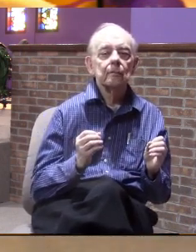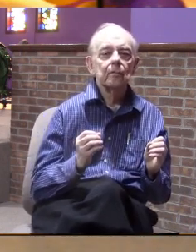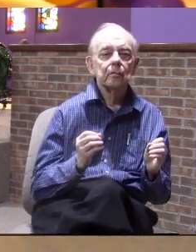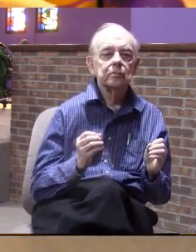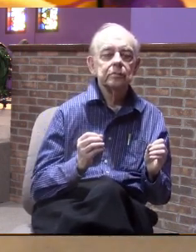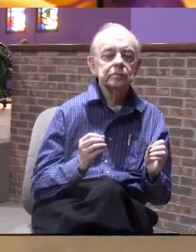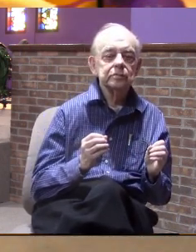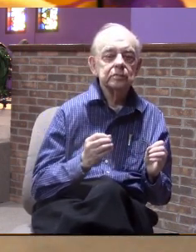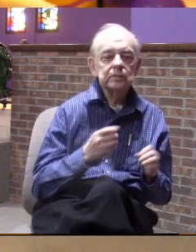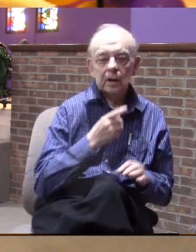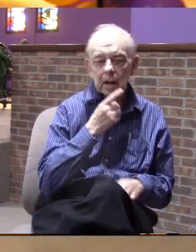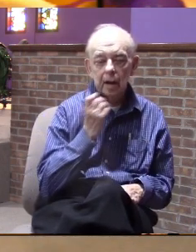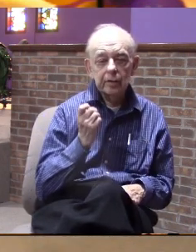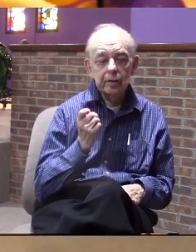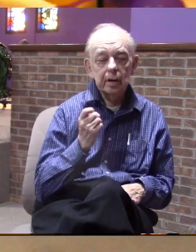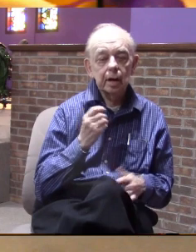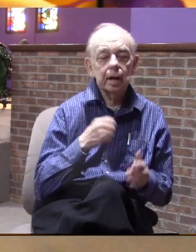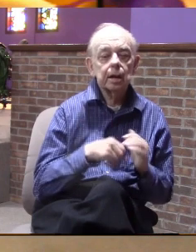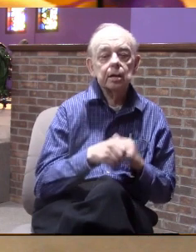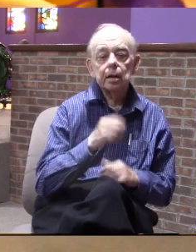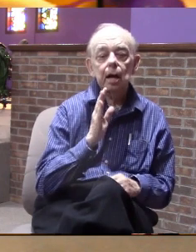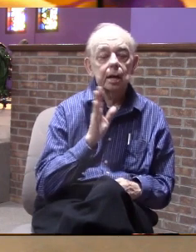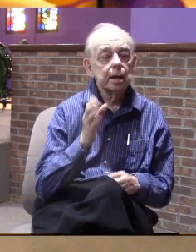ugly in God's creation